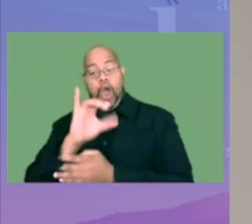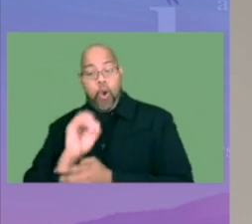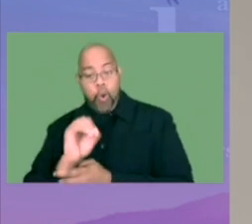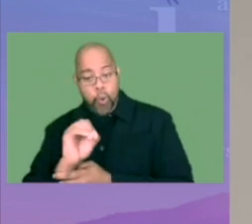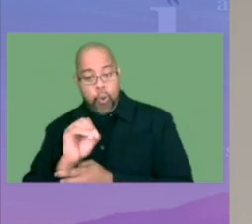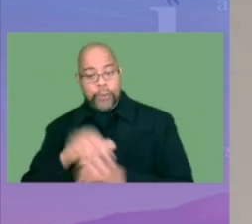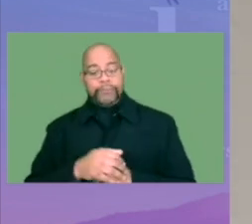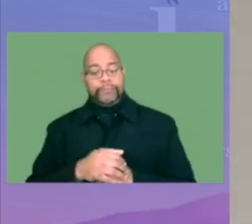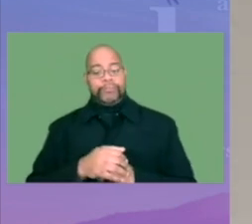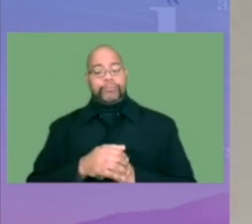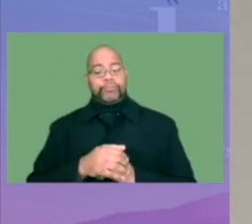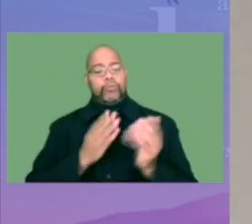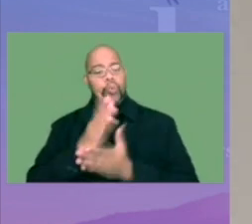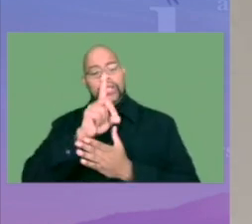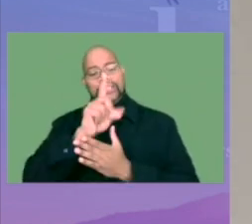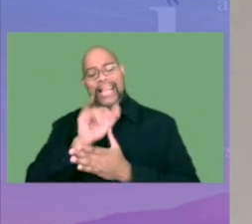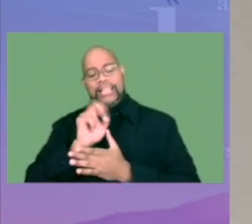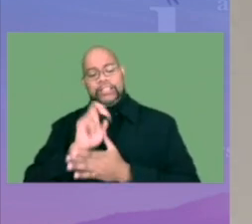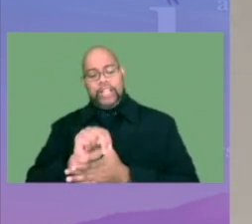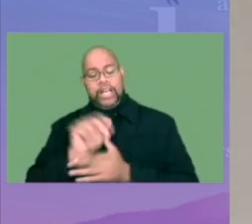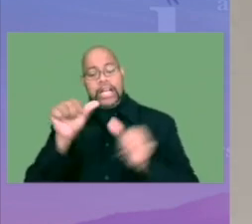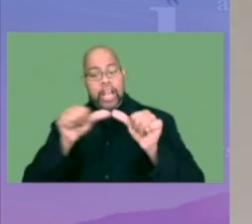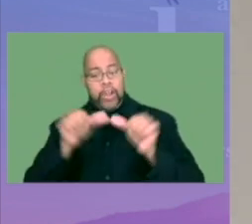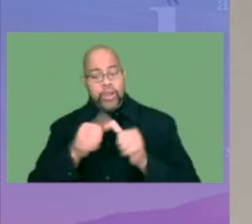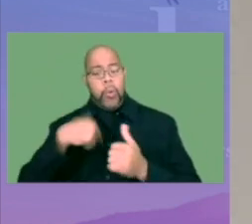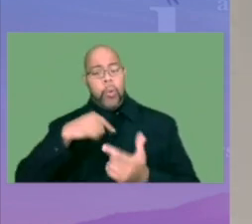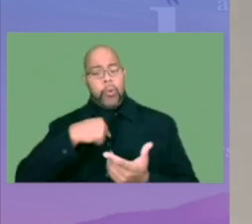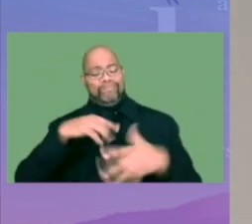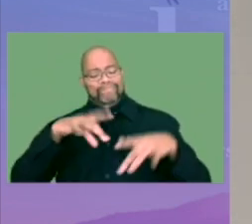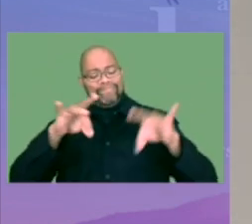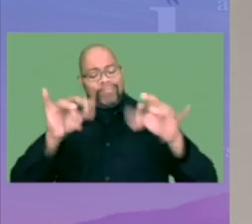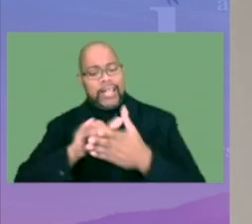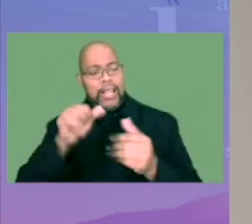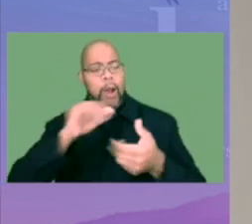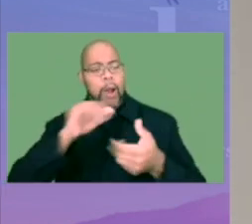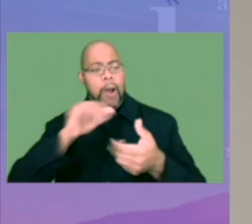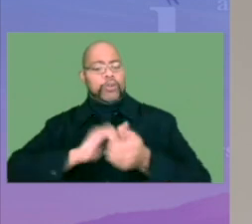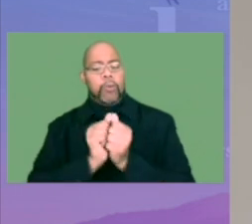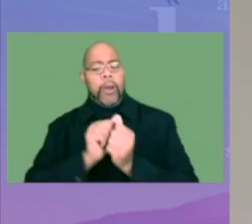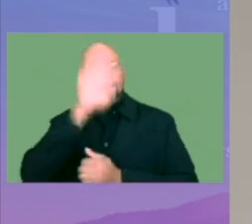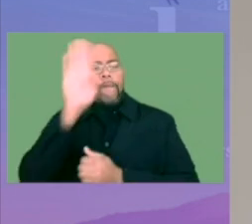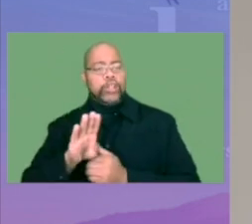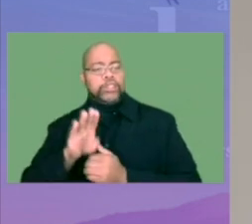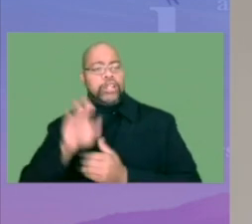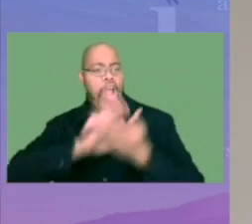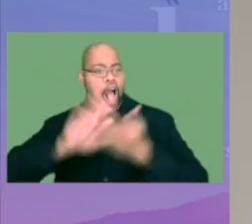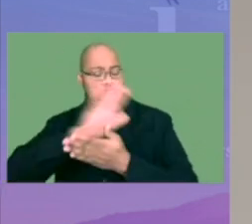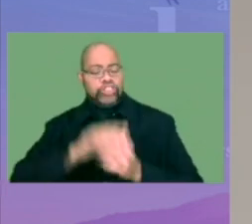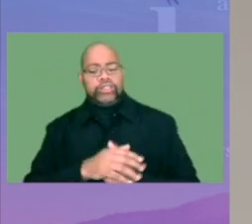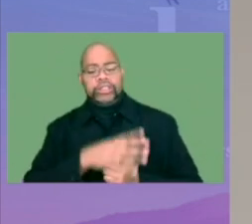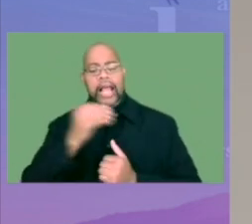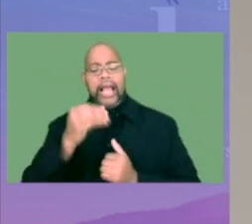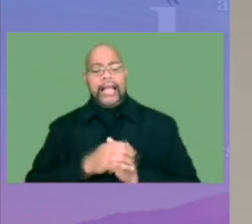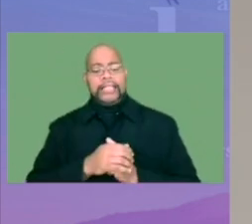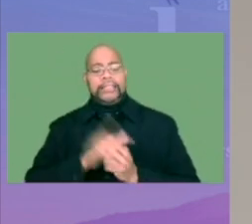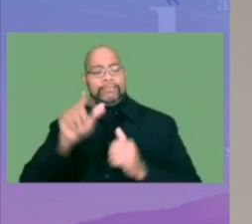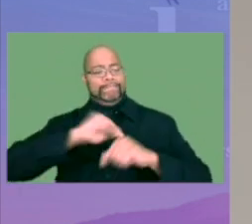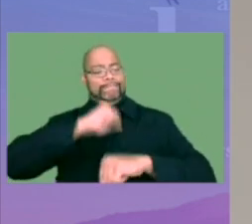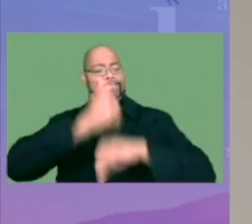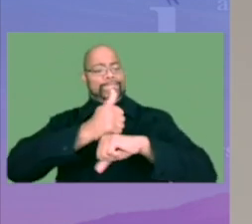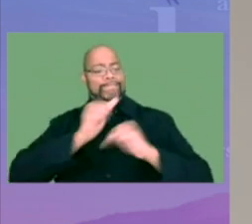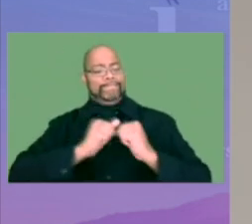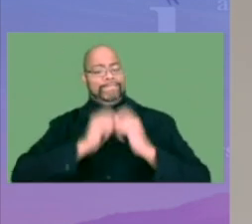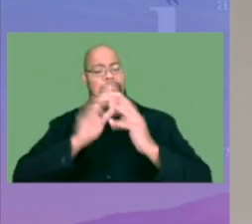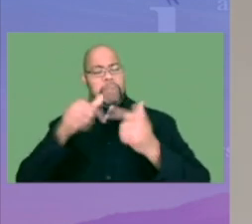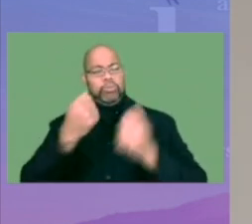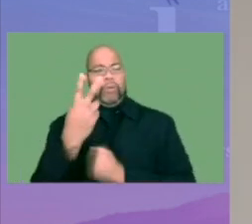in Ohio throughout the Dayton area. We kind of acquired them in our partnership with Boston College, and they've